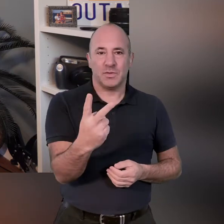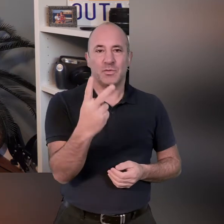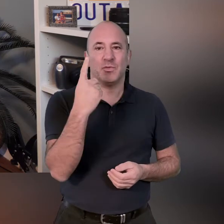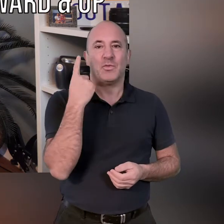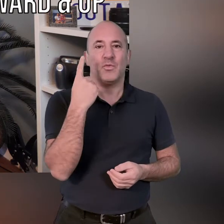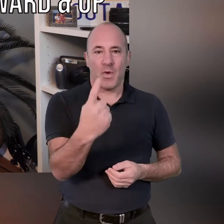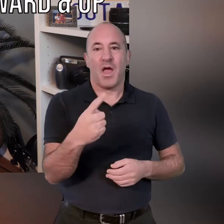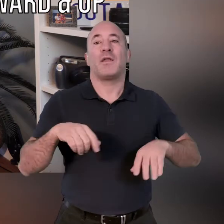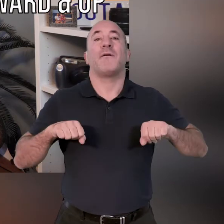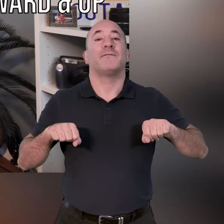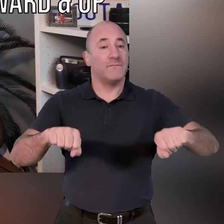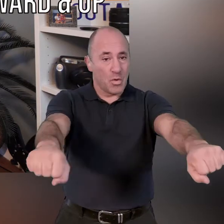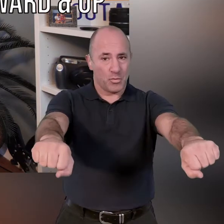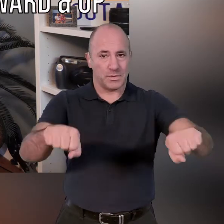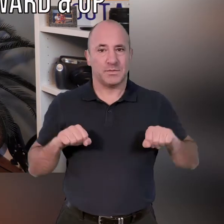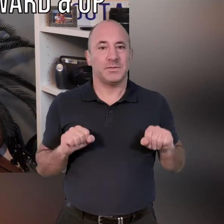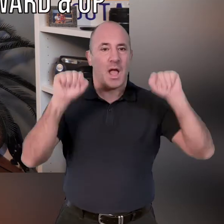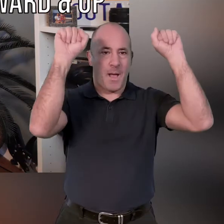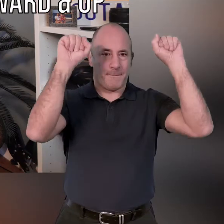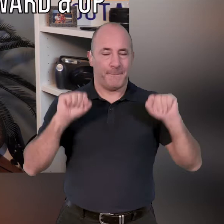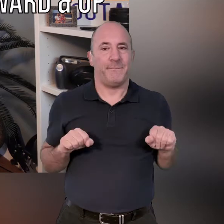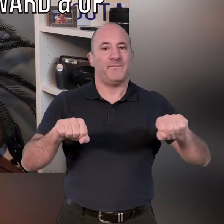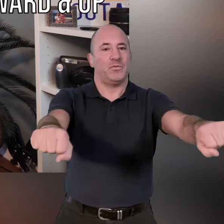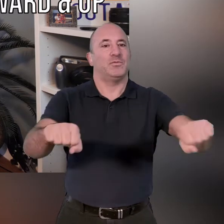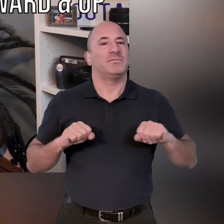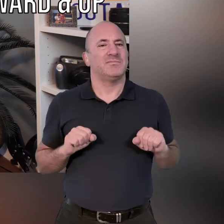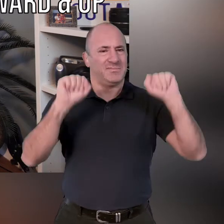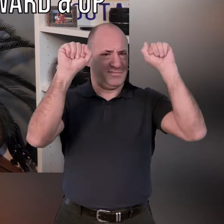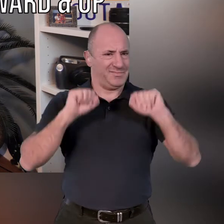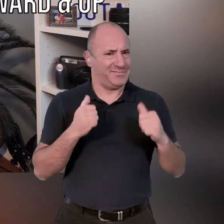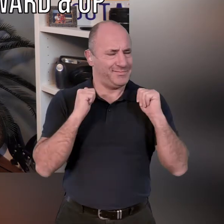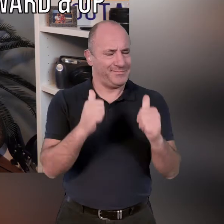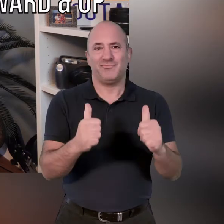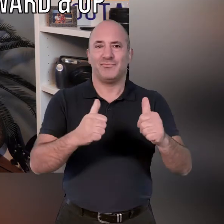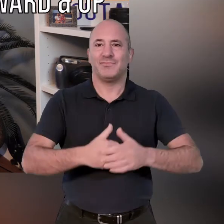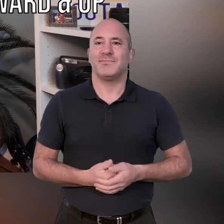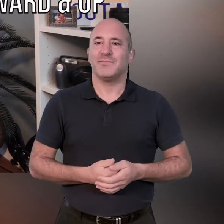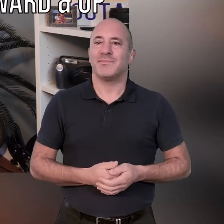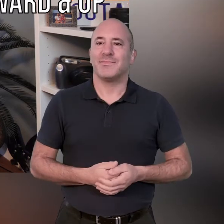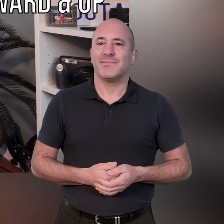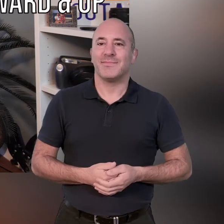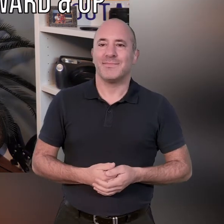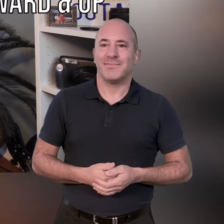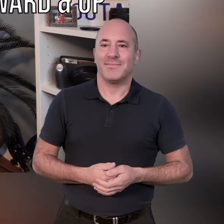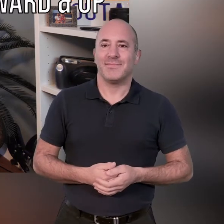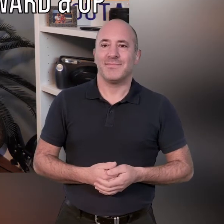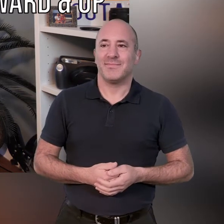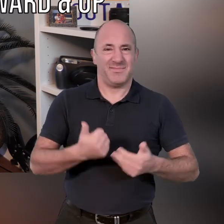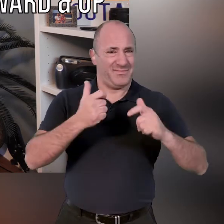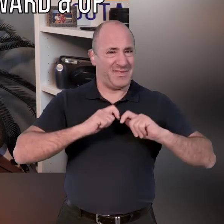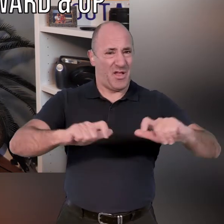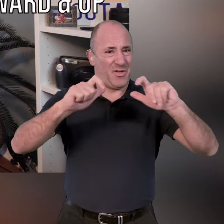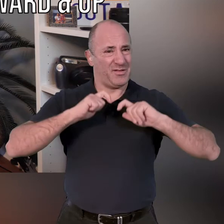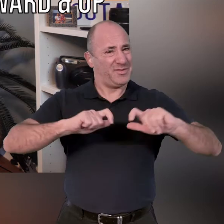two one forwards and up excellent good